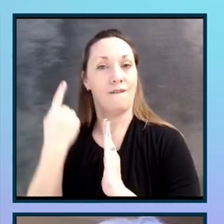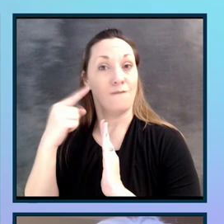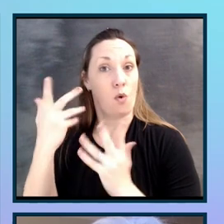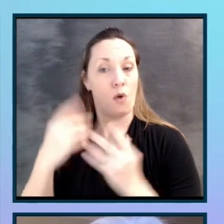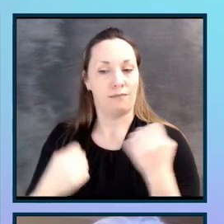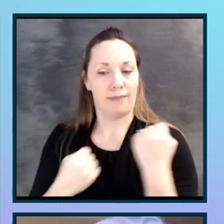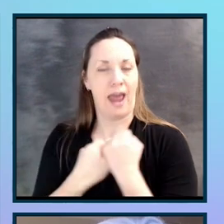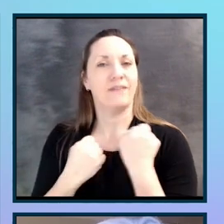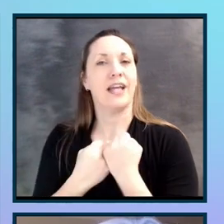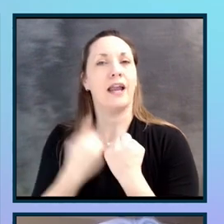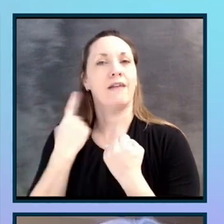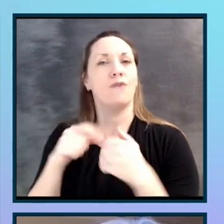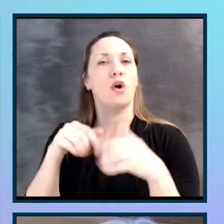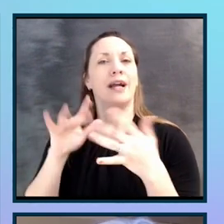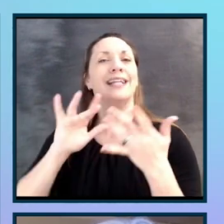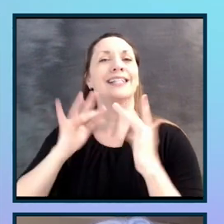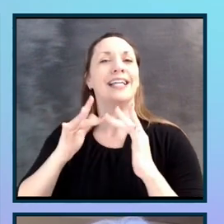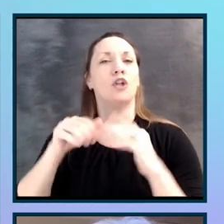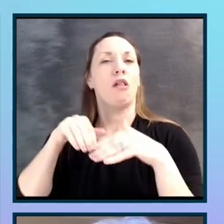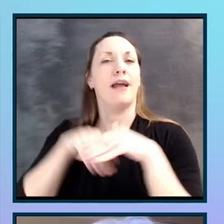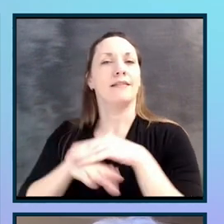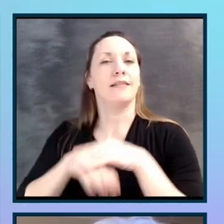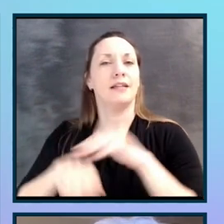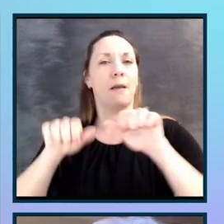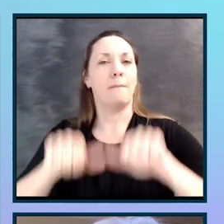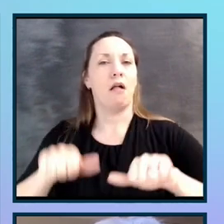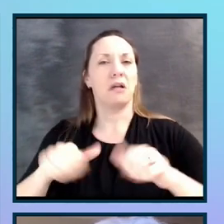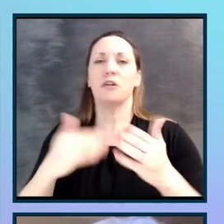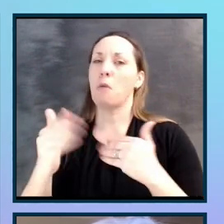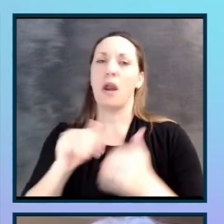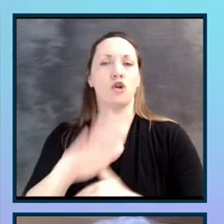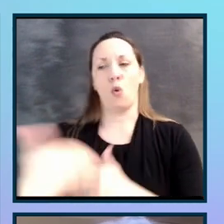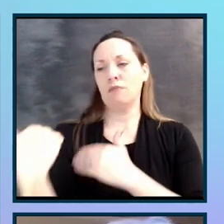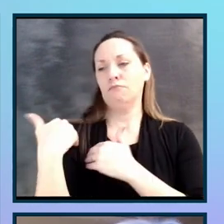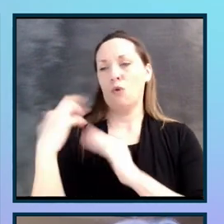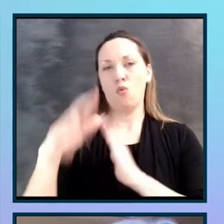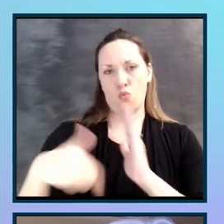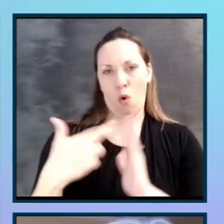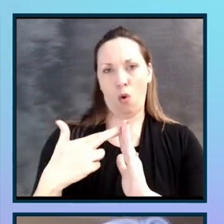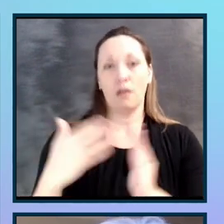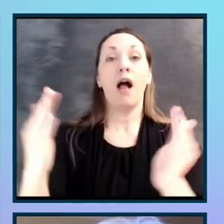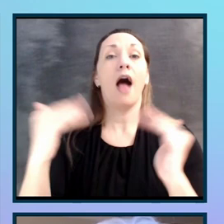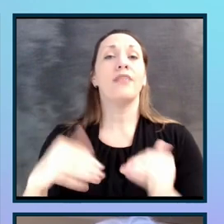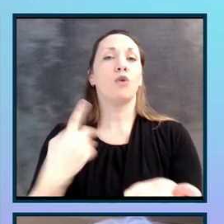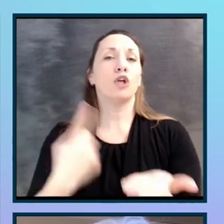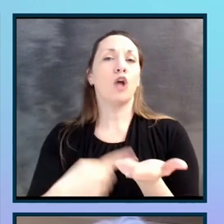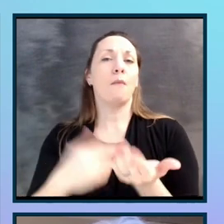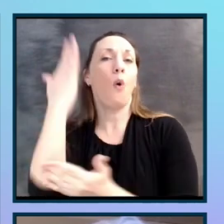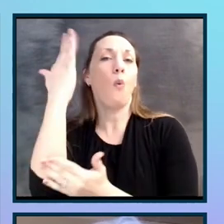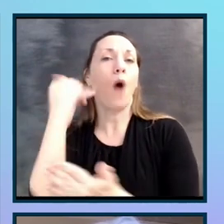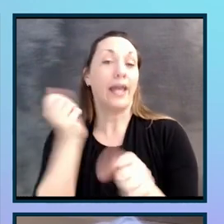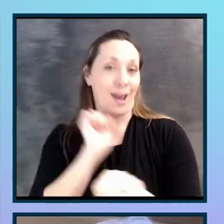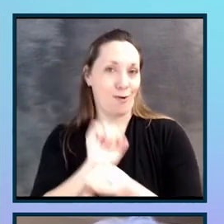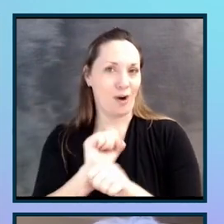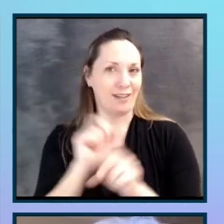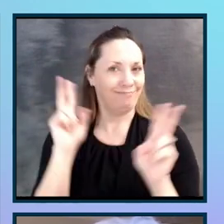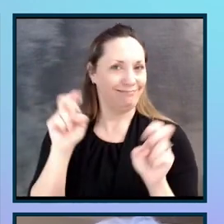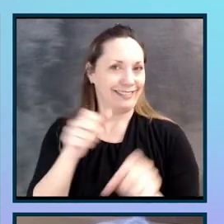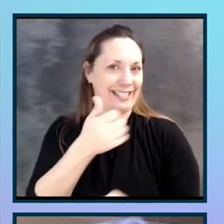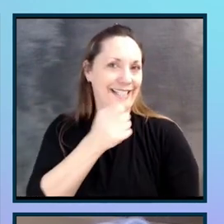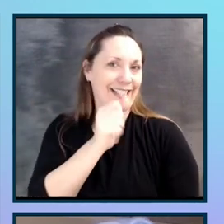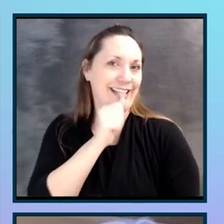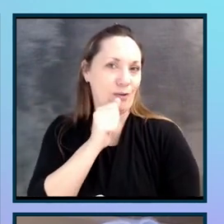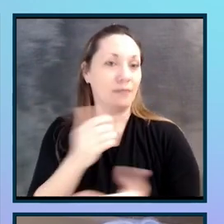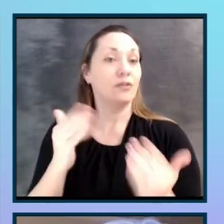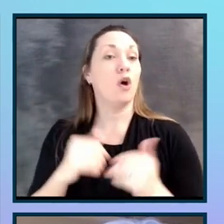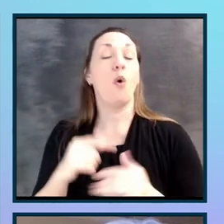accessibility regardless of your role. And then we're going to talk about why it works, the secret sauce. So let's get started. What is structured